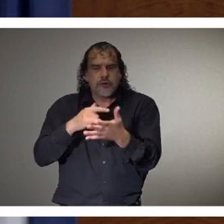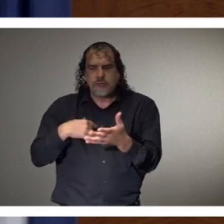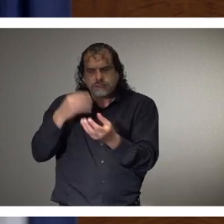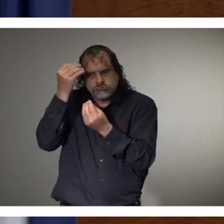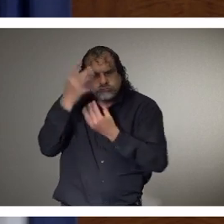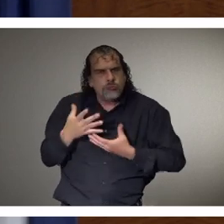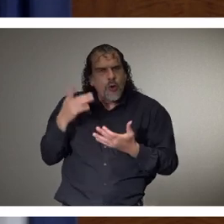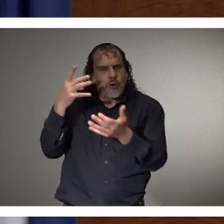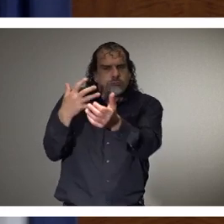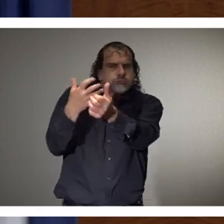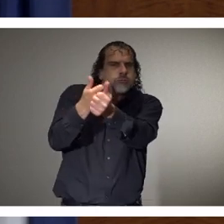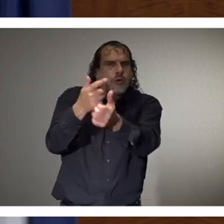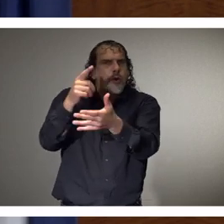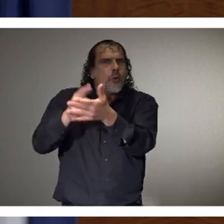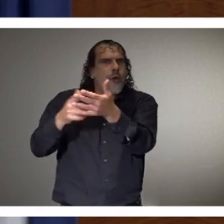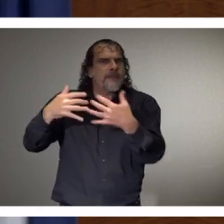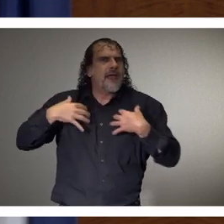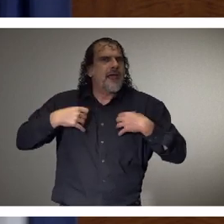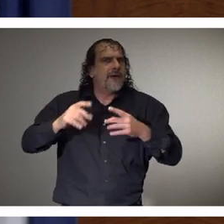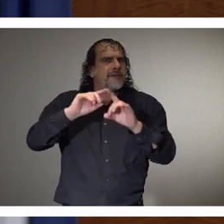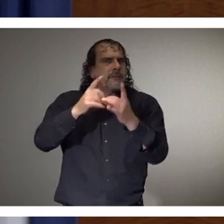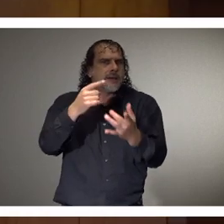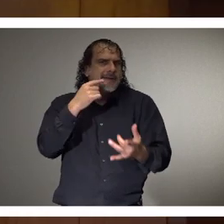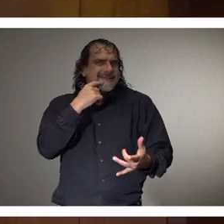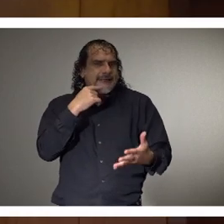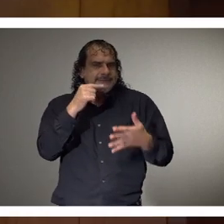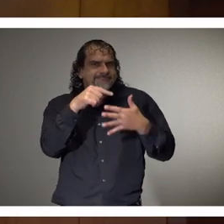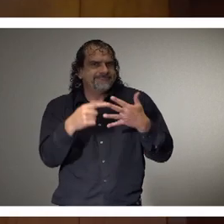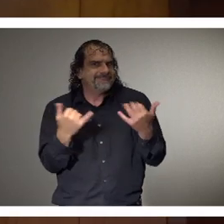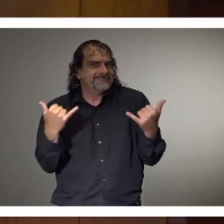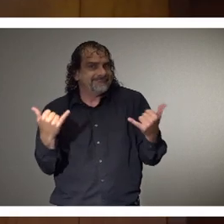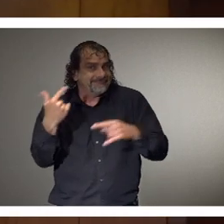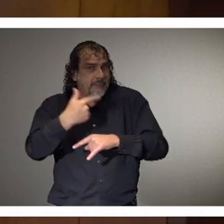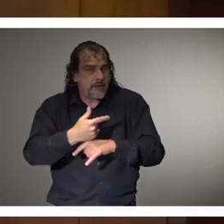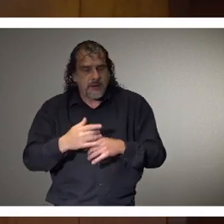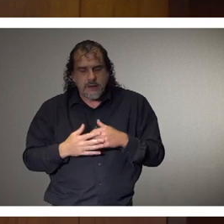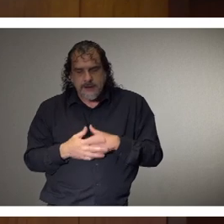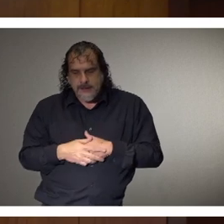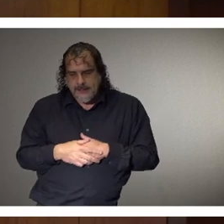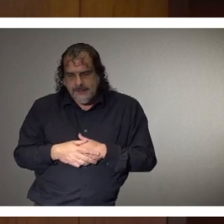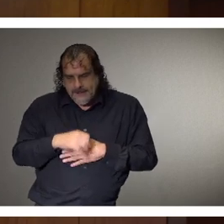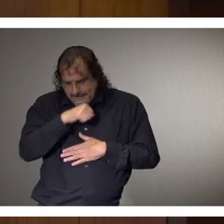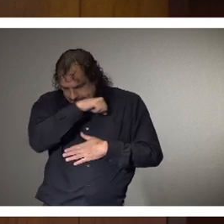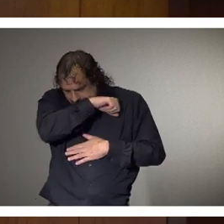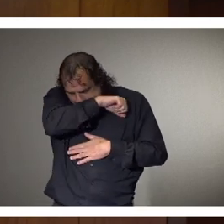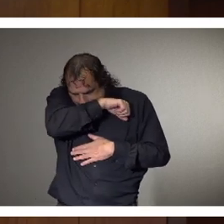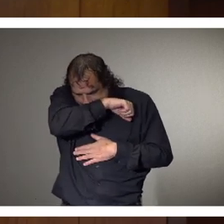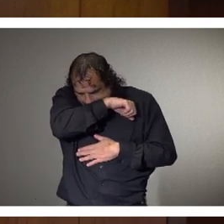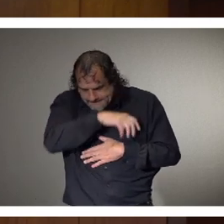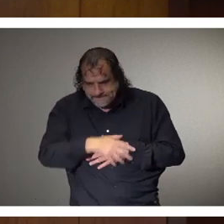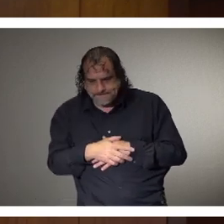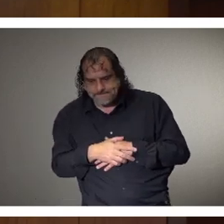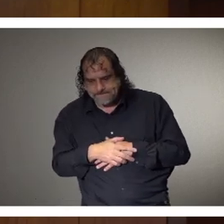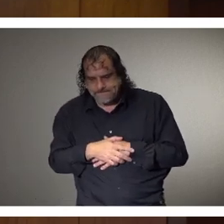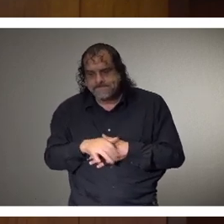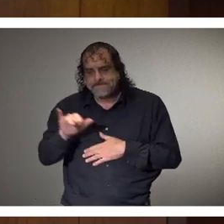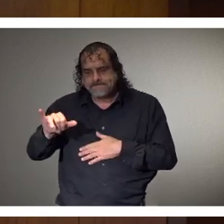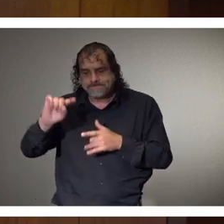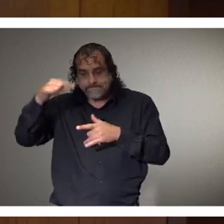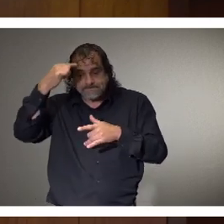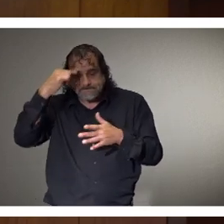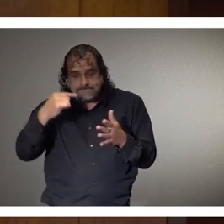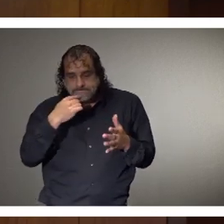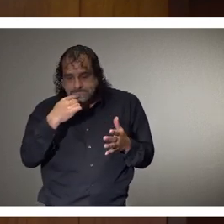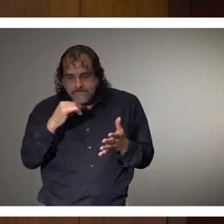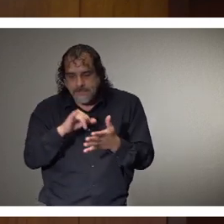on where they see us on COVID-19. Thank you, Governor. Um, as the governor mentioned, we